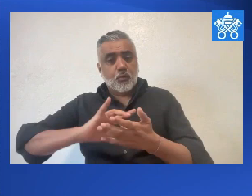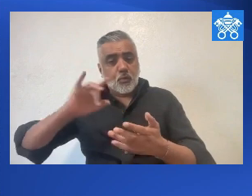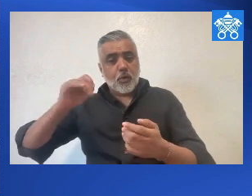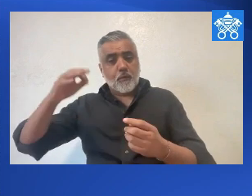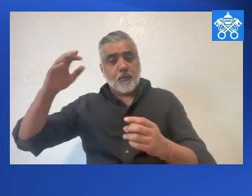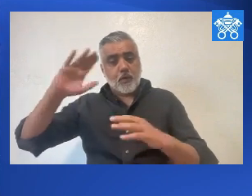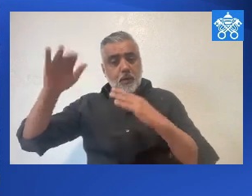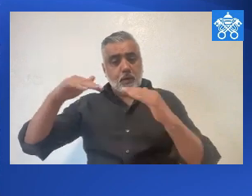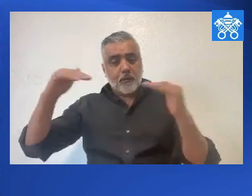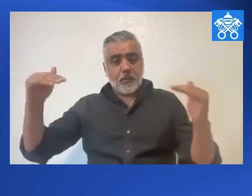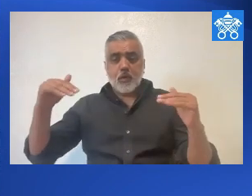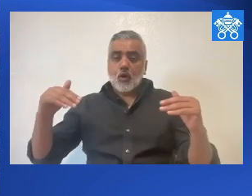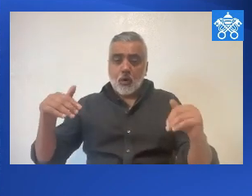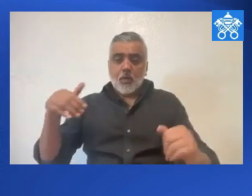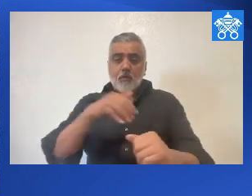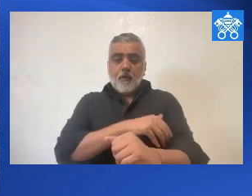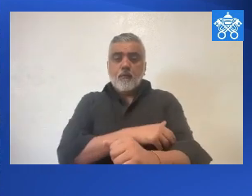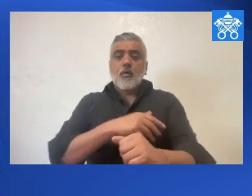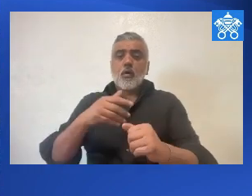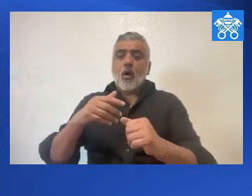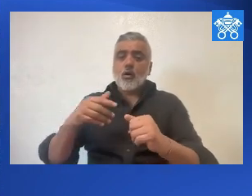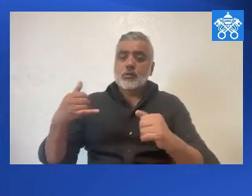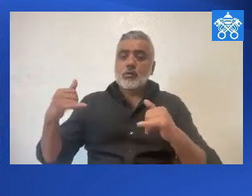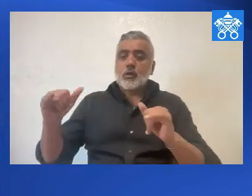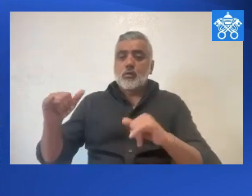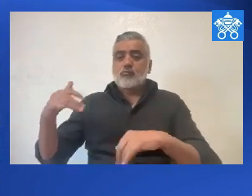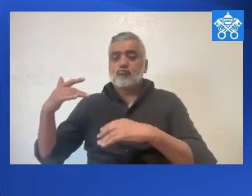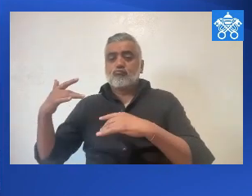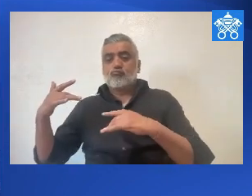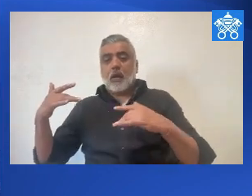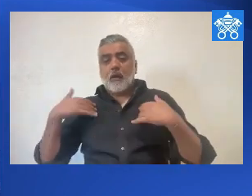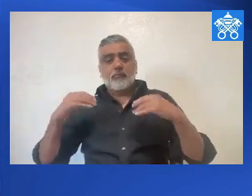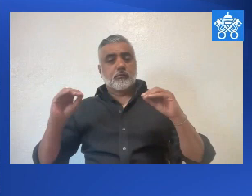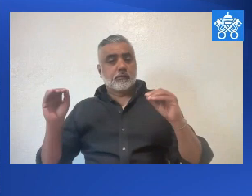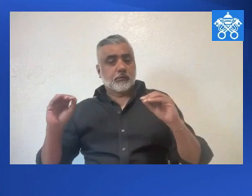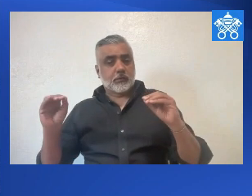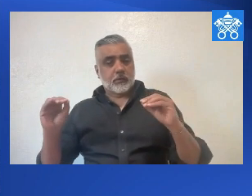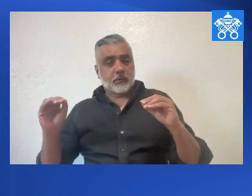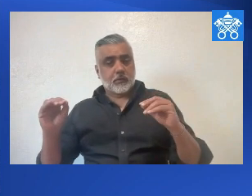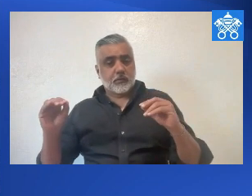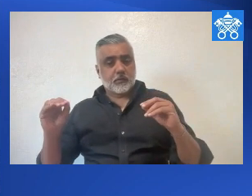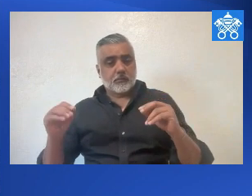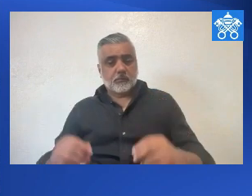brought to the glory of heaven, while the powerful of world are destined to remain empty-handed.